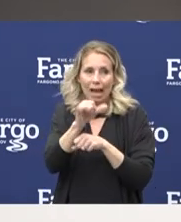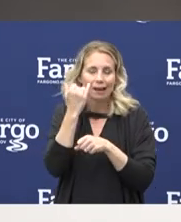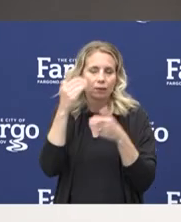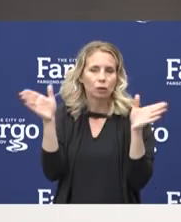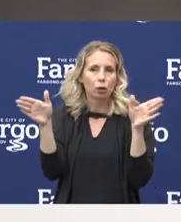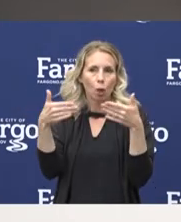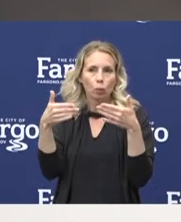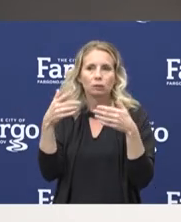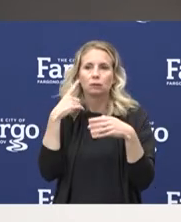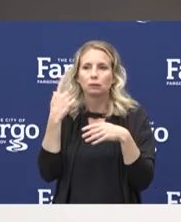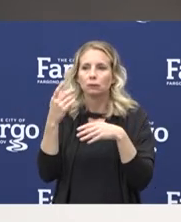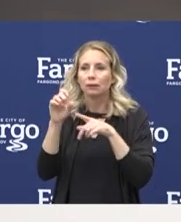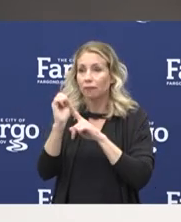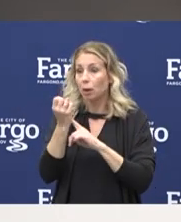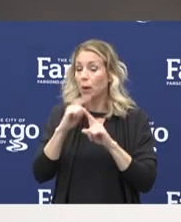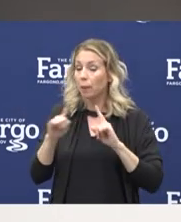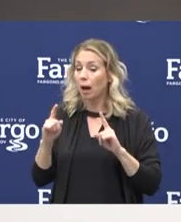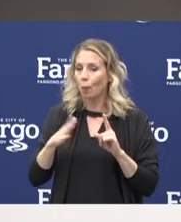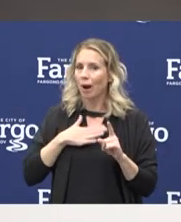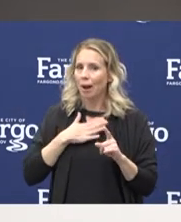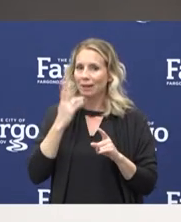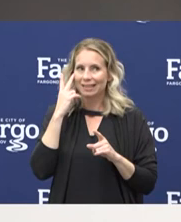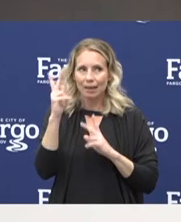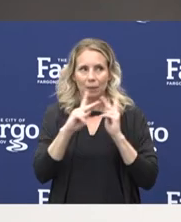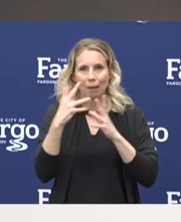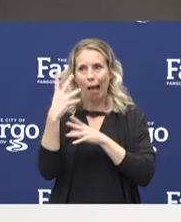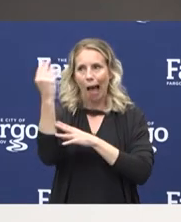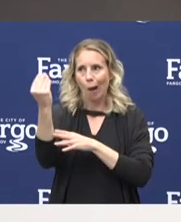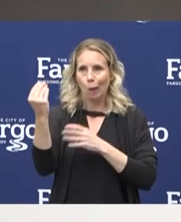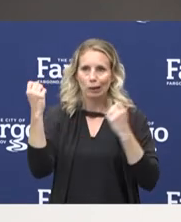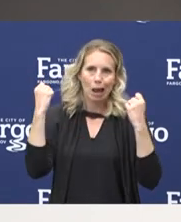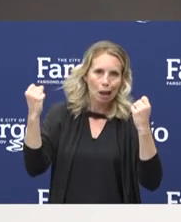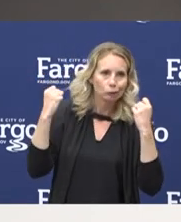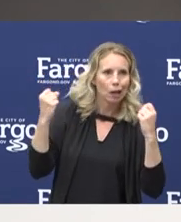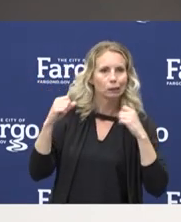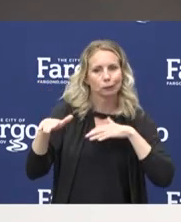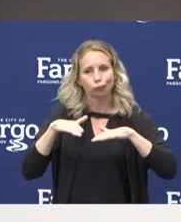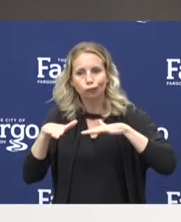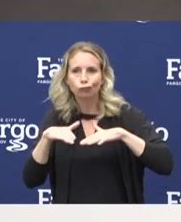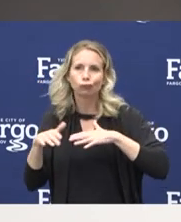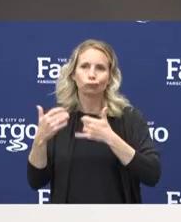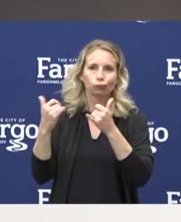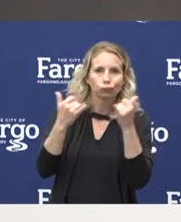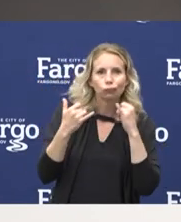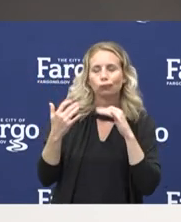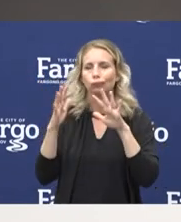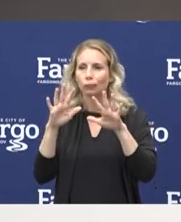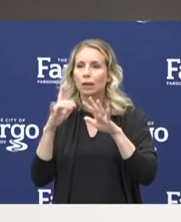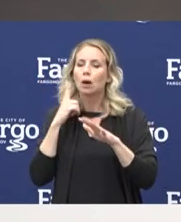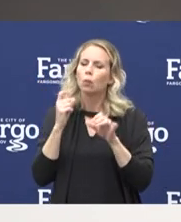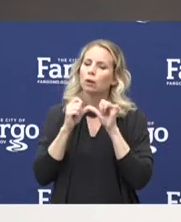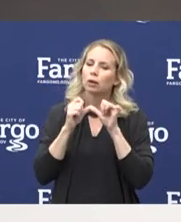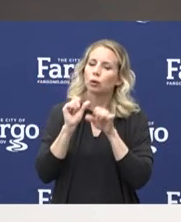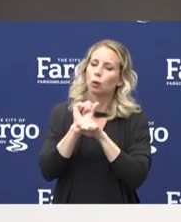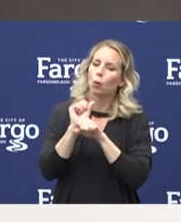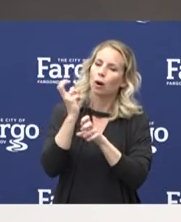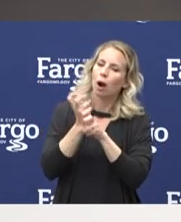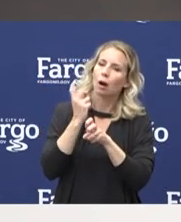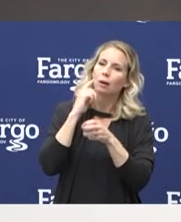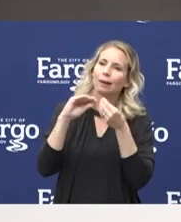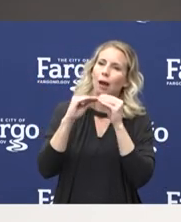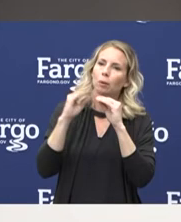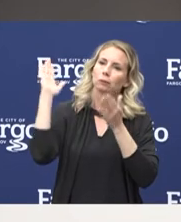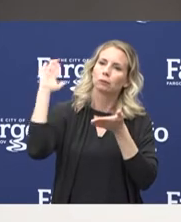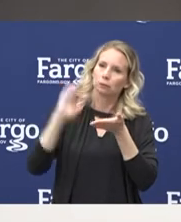But we're happy to see that people are getting out and exercising, and let's continue to work hard on getting this virus to have the numbers go down.